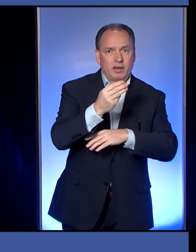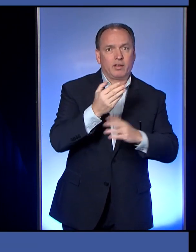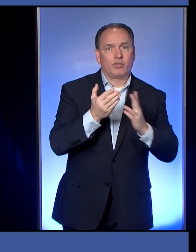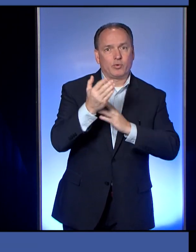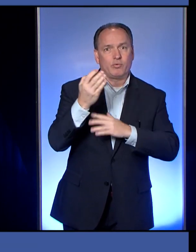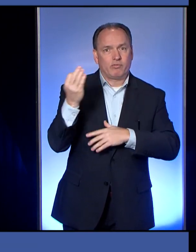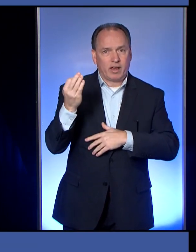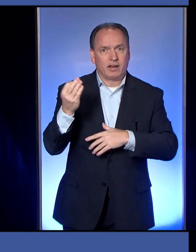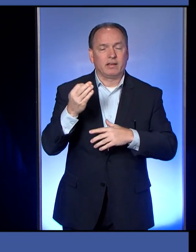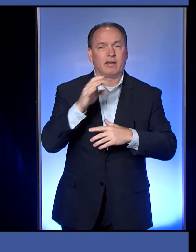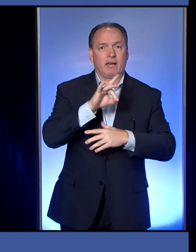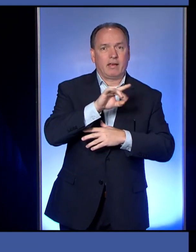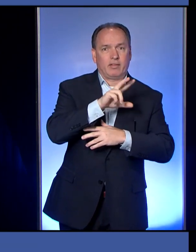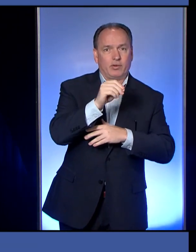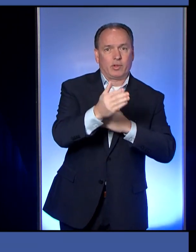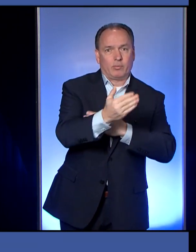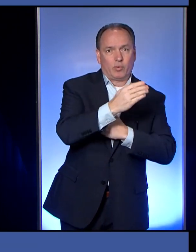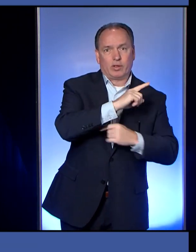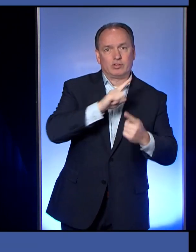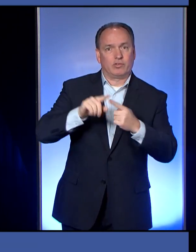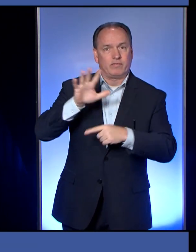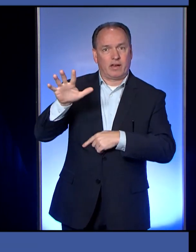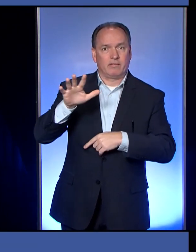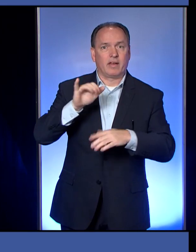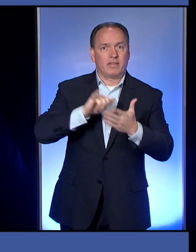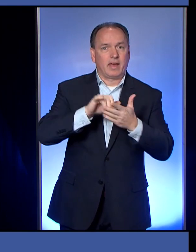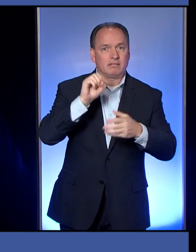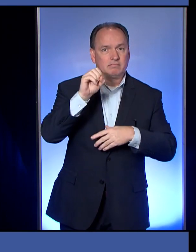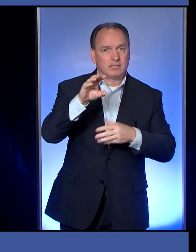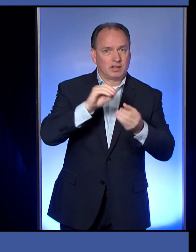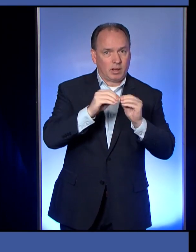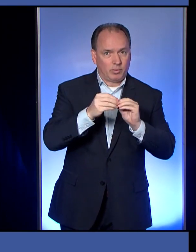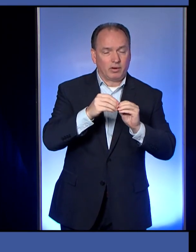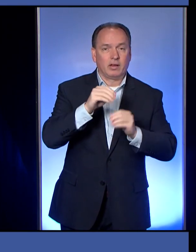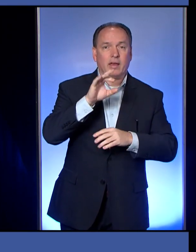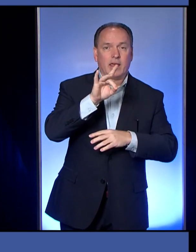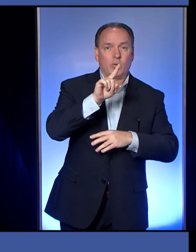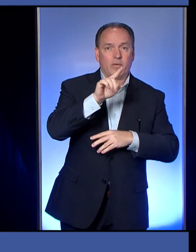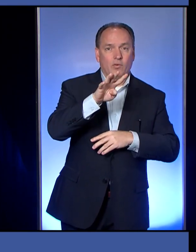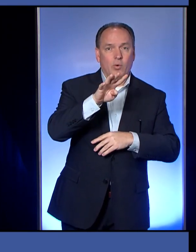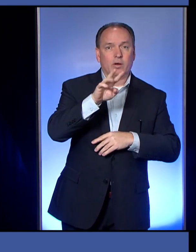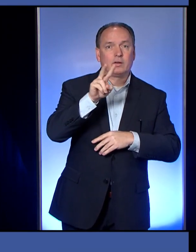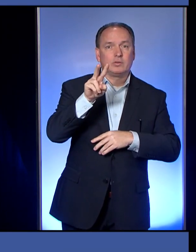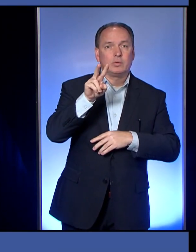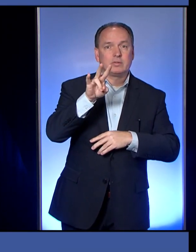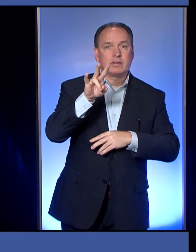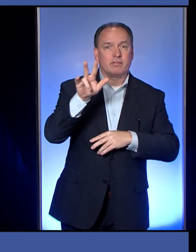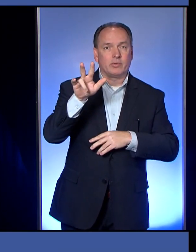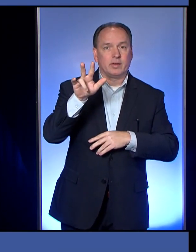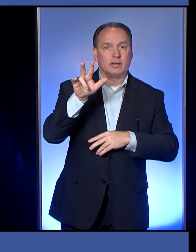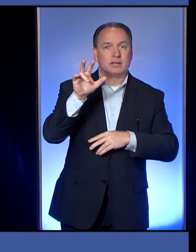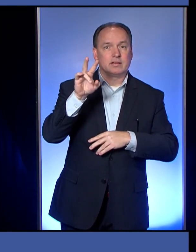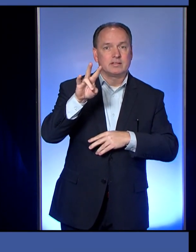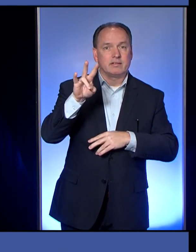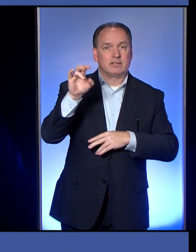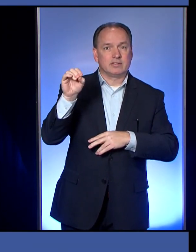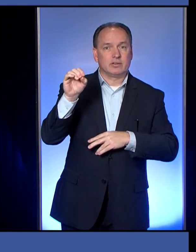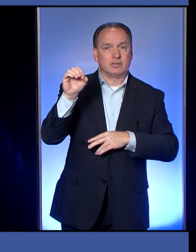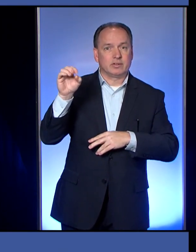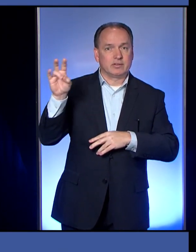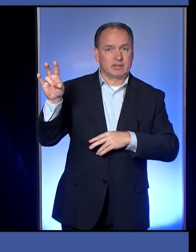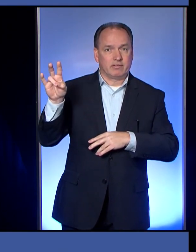from 830 to 5. And the number is 814-273-7007.